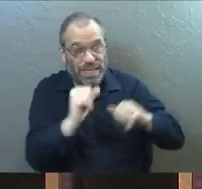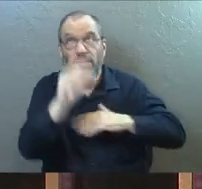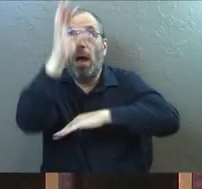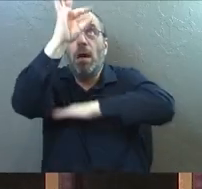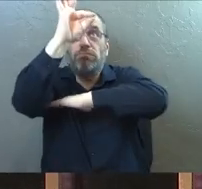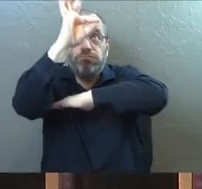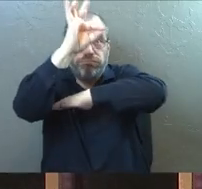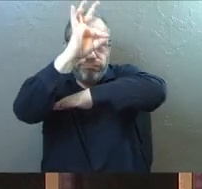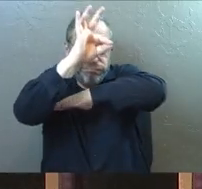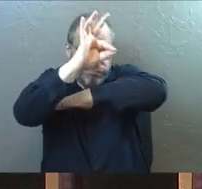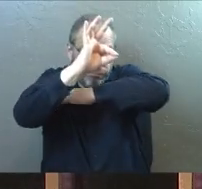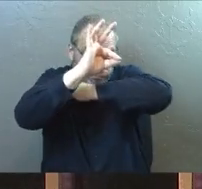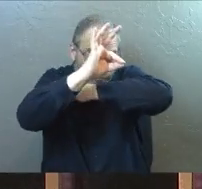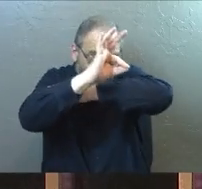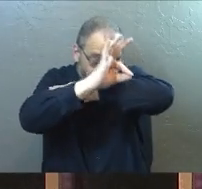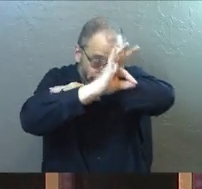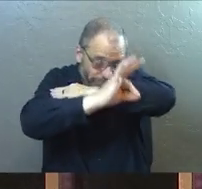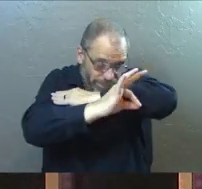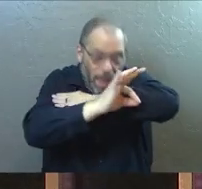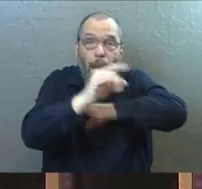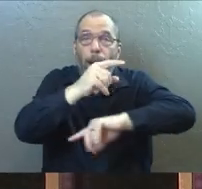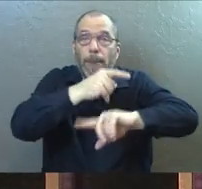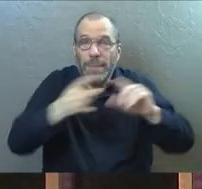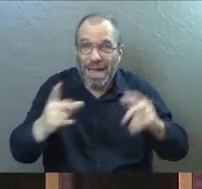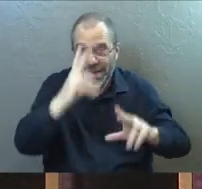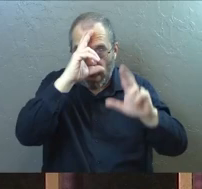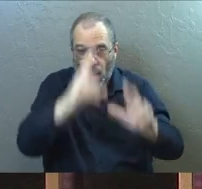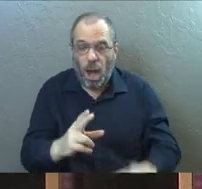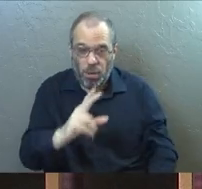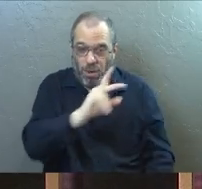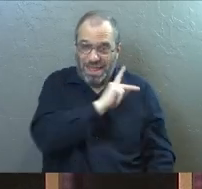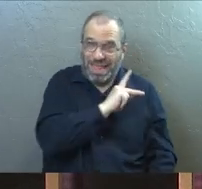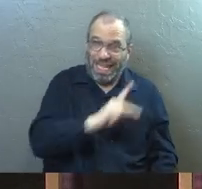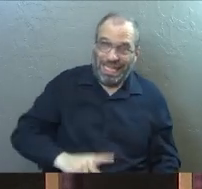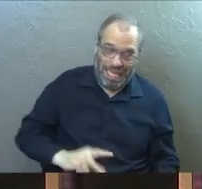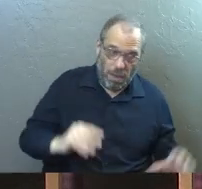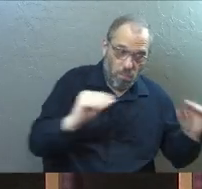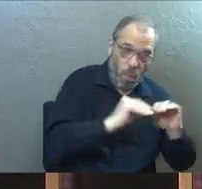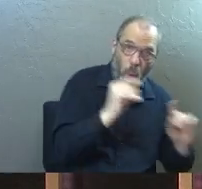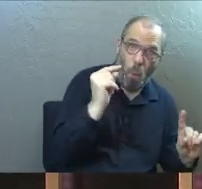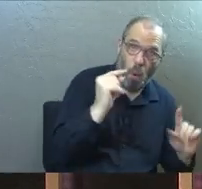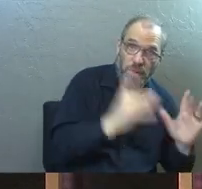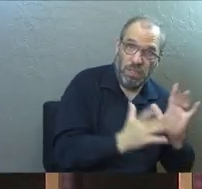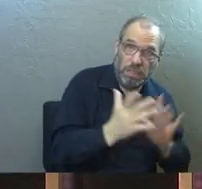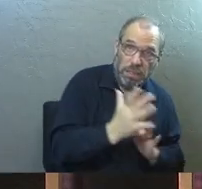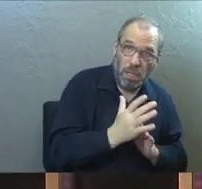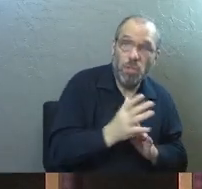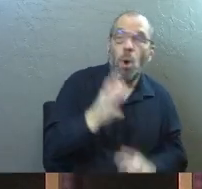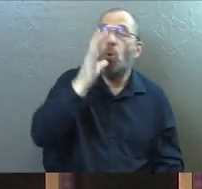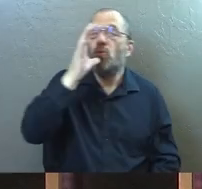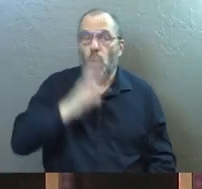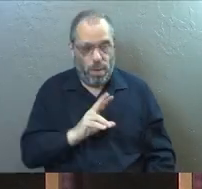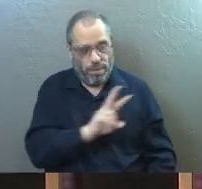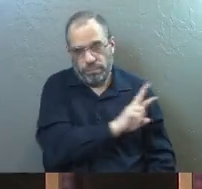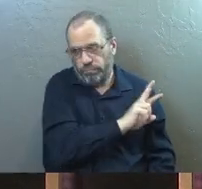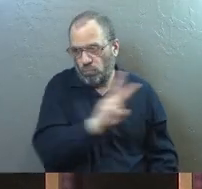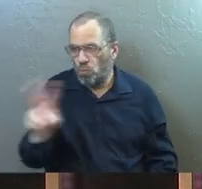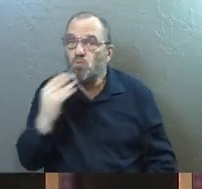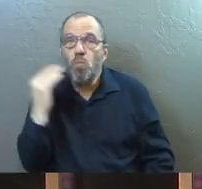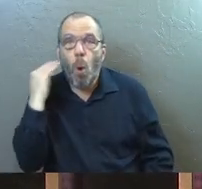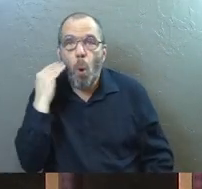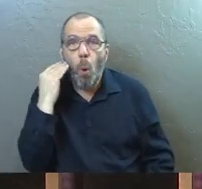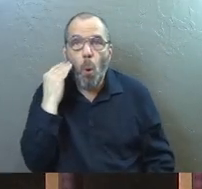the sun was down. But they wanted to honor their king more. And so the women went home. These